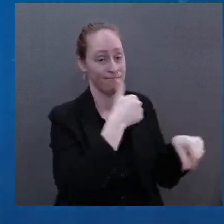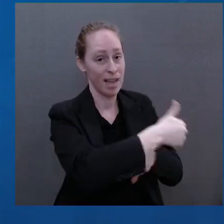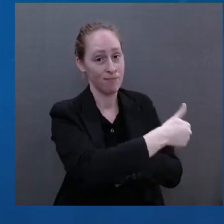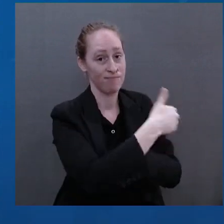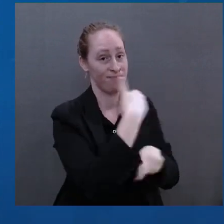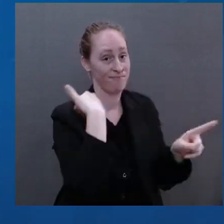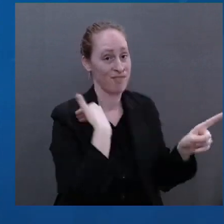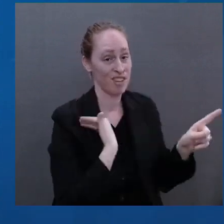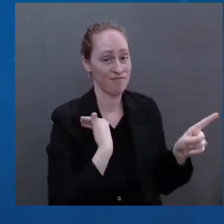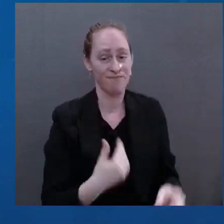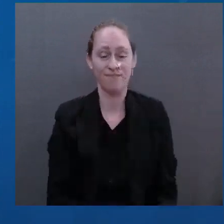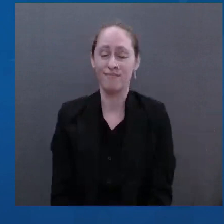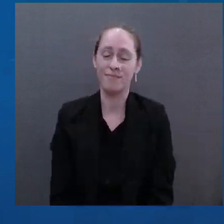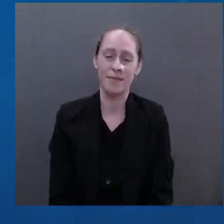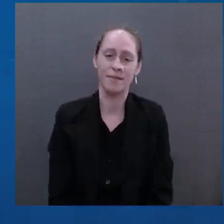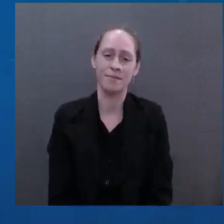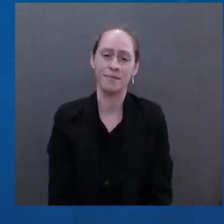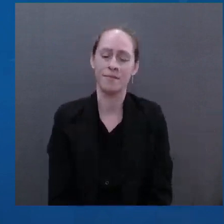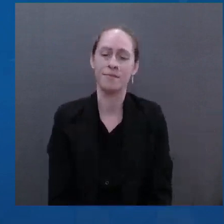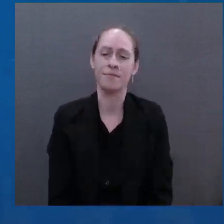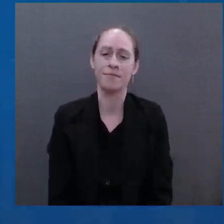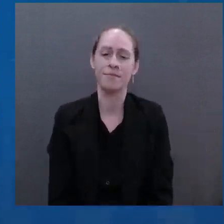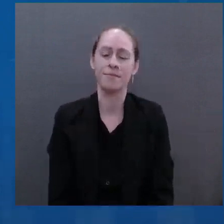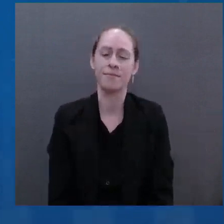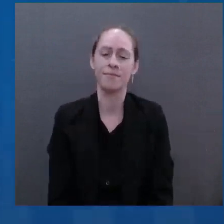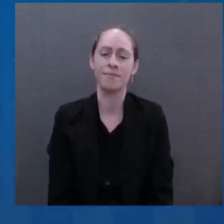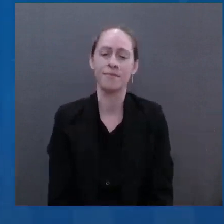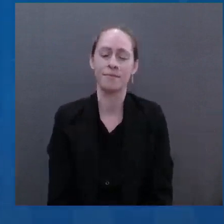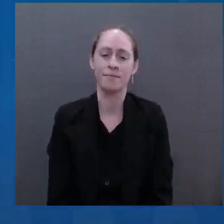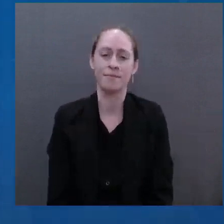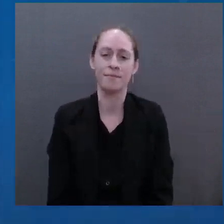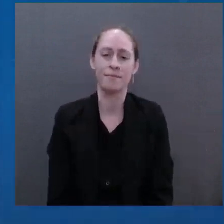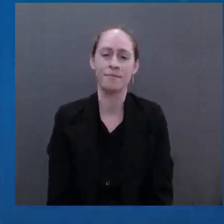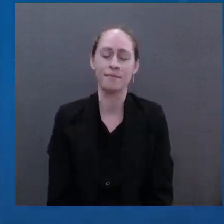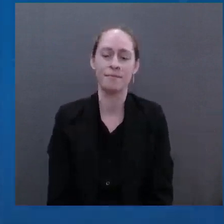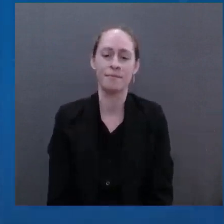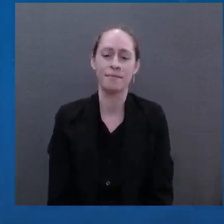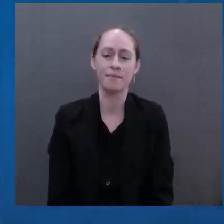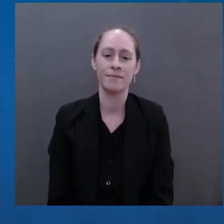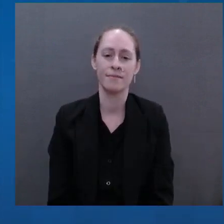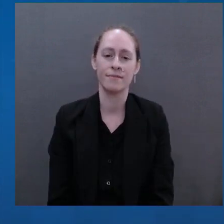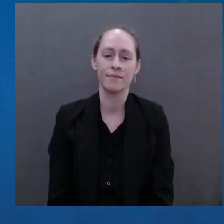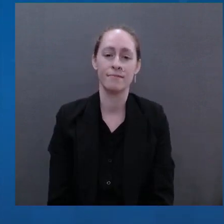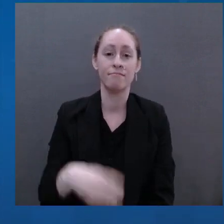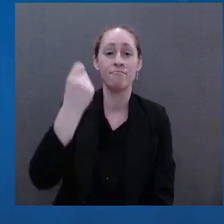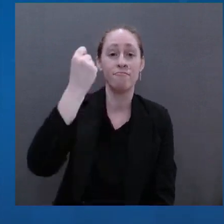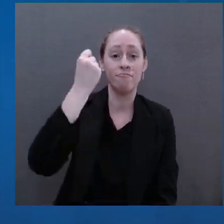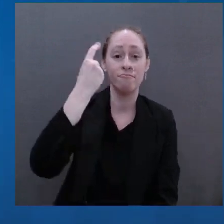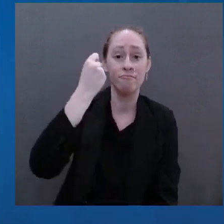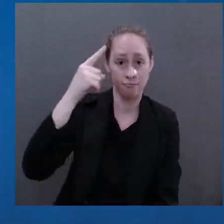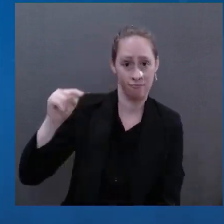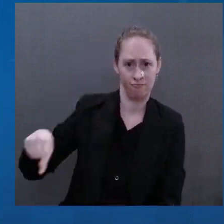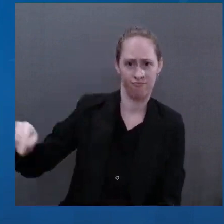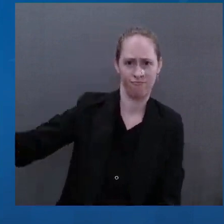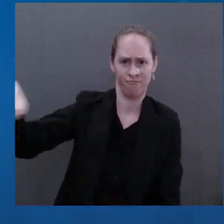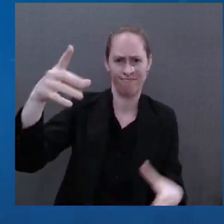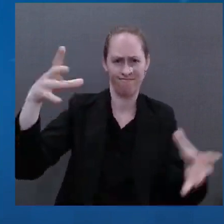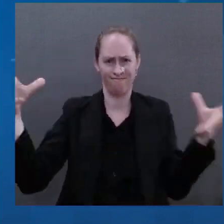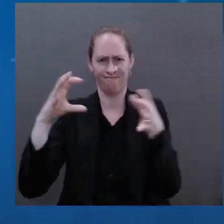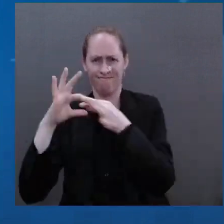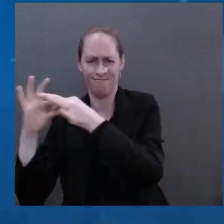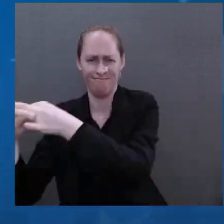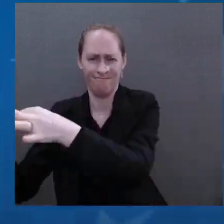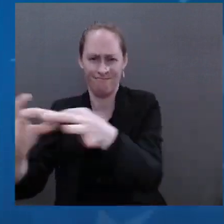to provide for the people of Ukraine with incredible levels of military, economic, humanitarian assistance. In the years